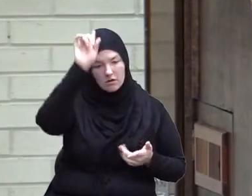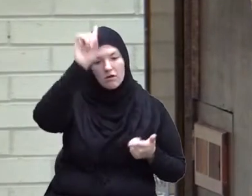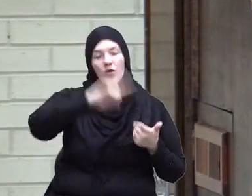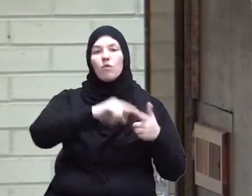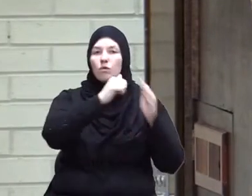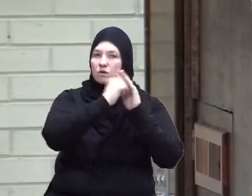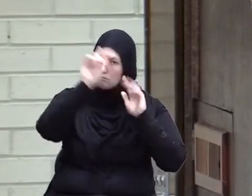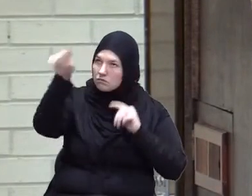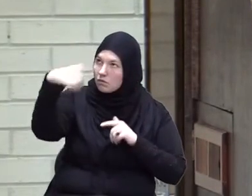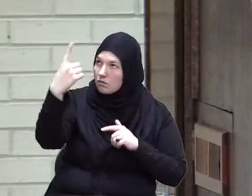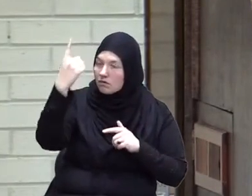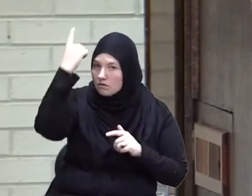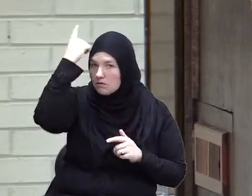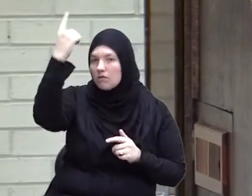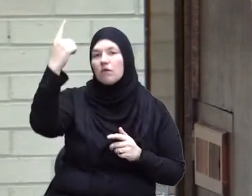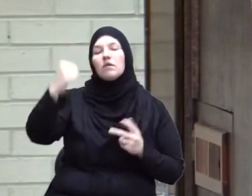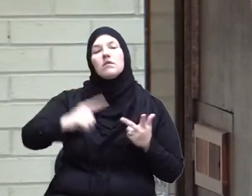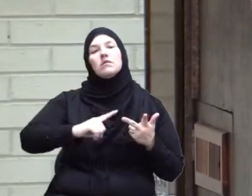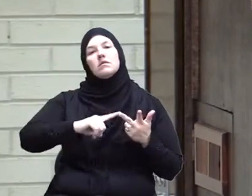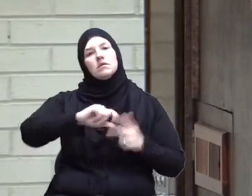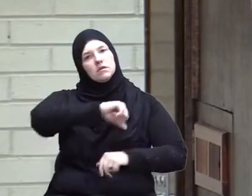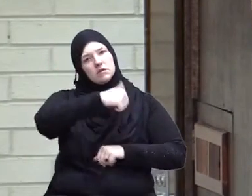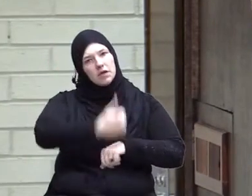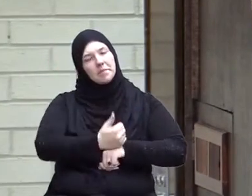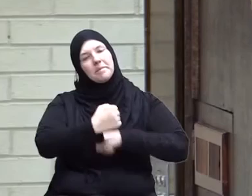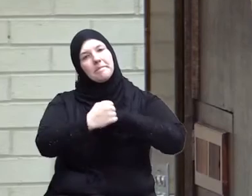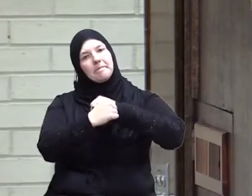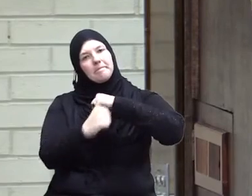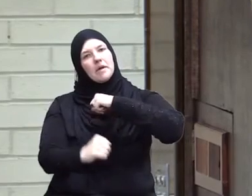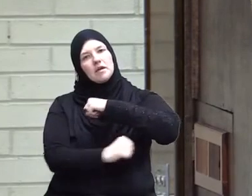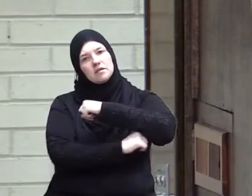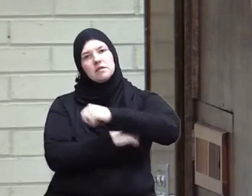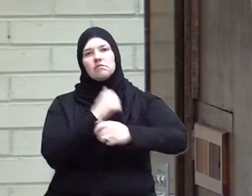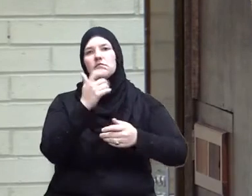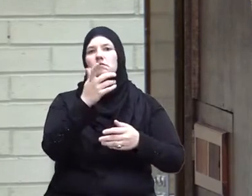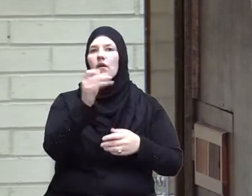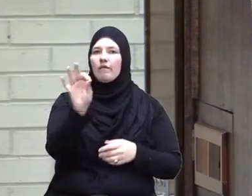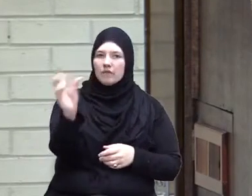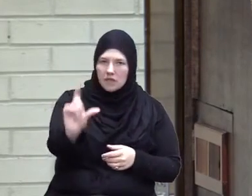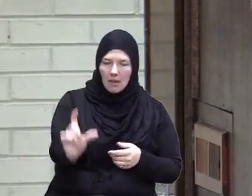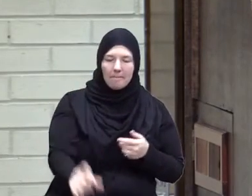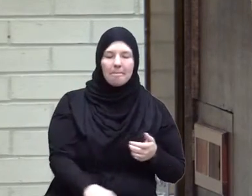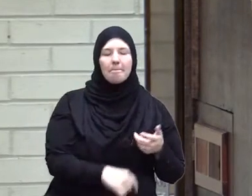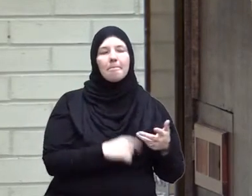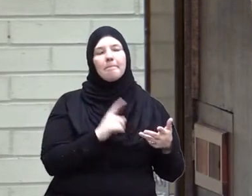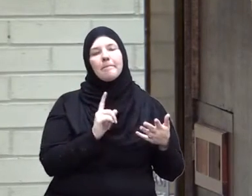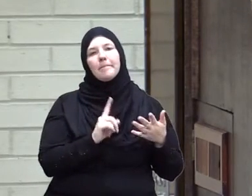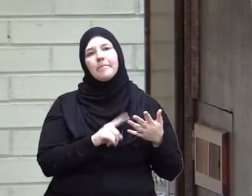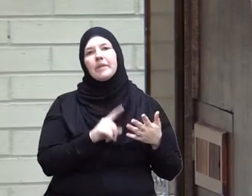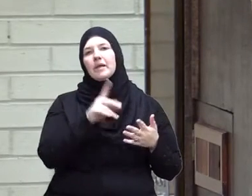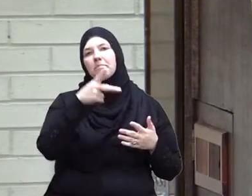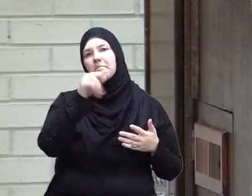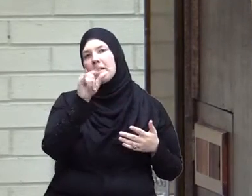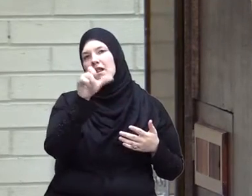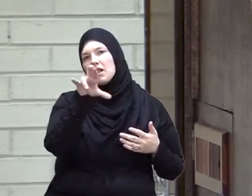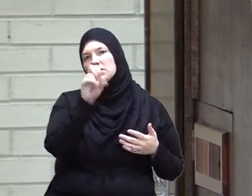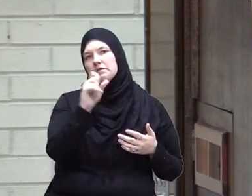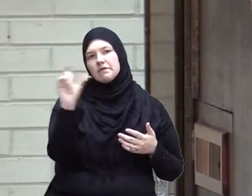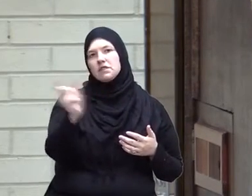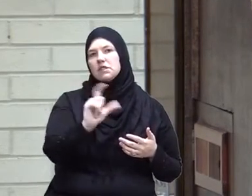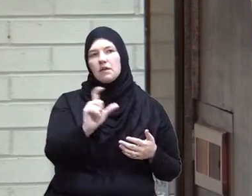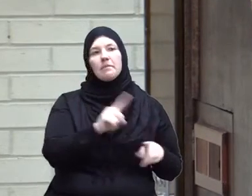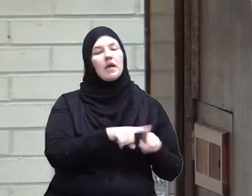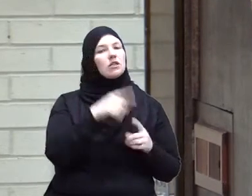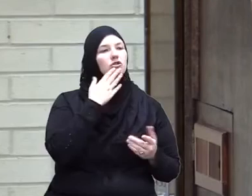but Allah to establish the basic pillars of Islam and the pillars of Islam are